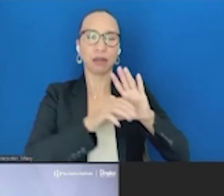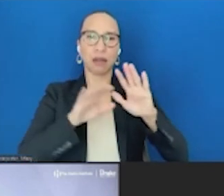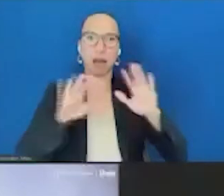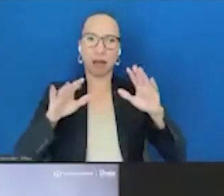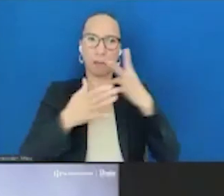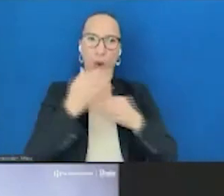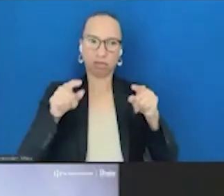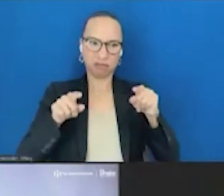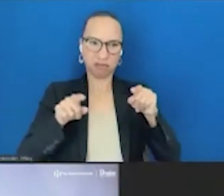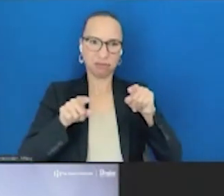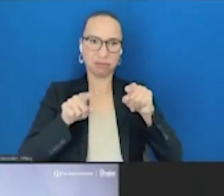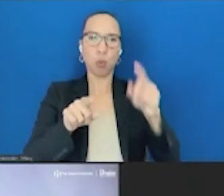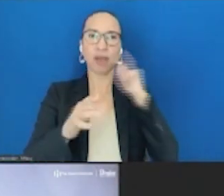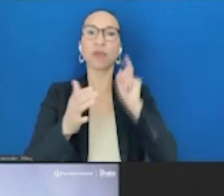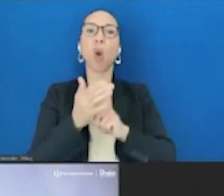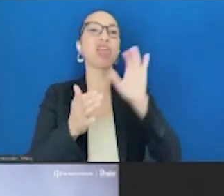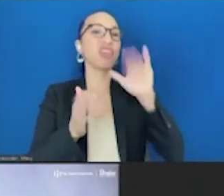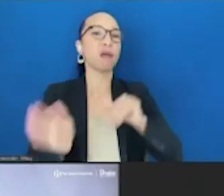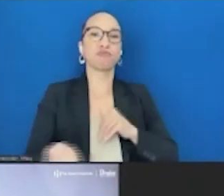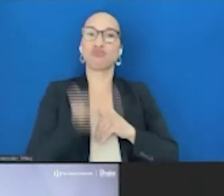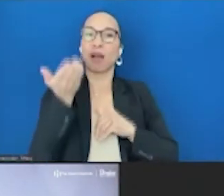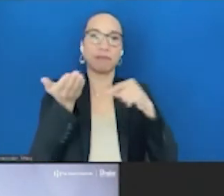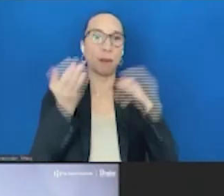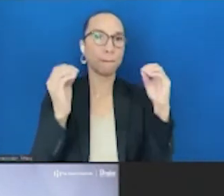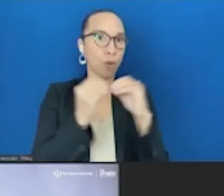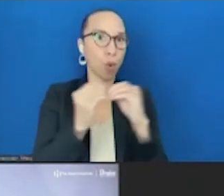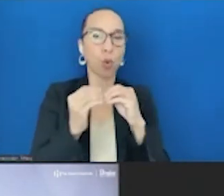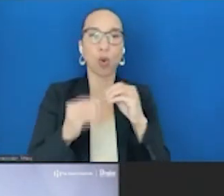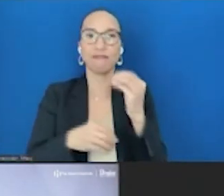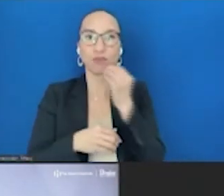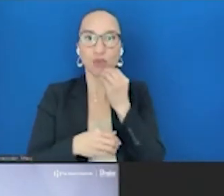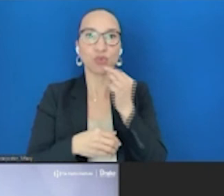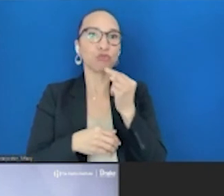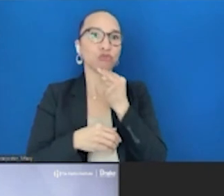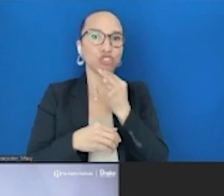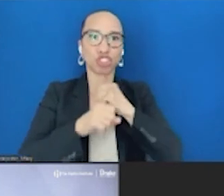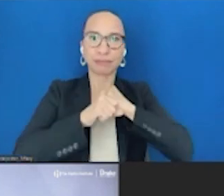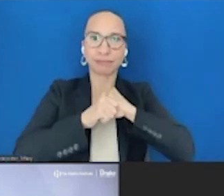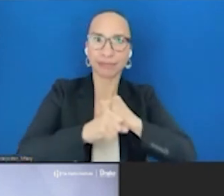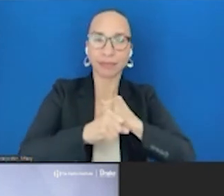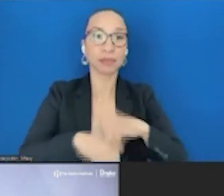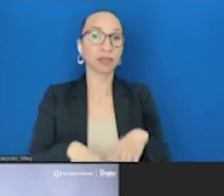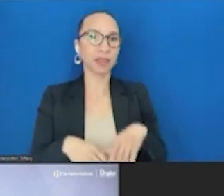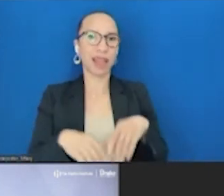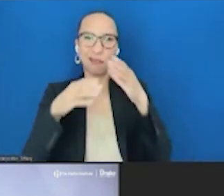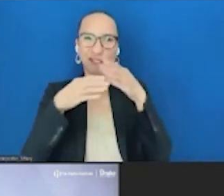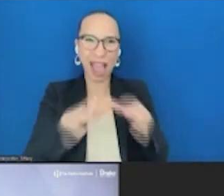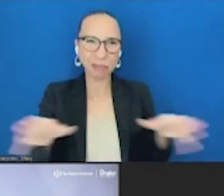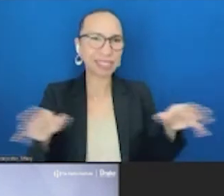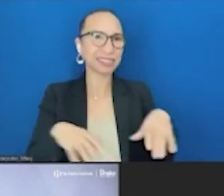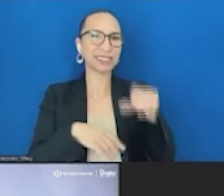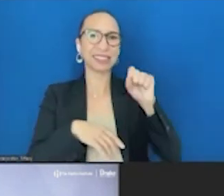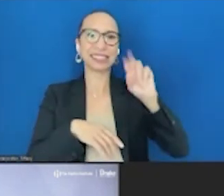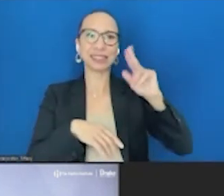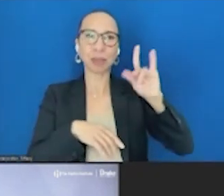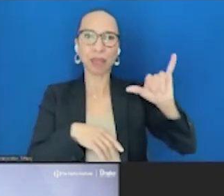around nutrition, security, and fragmented supply chains, lost jobs. Most of the lost jobs